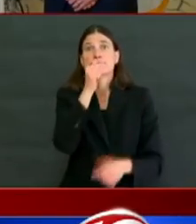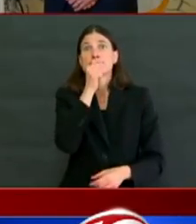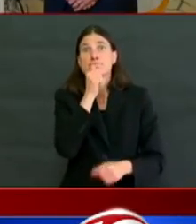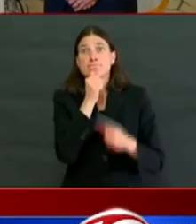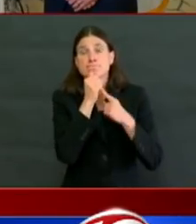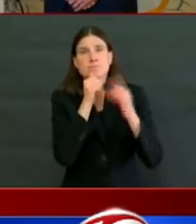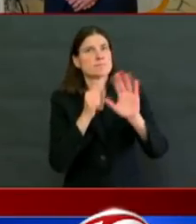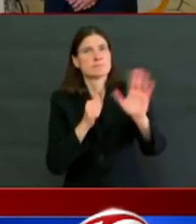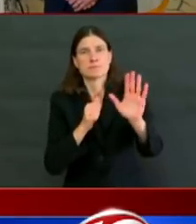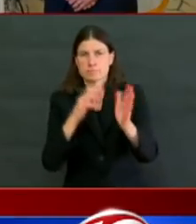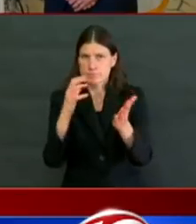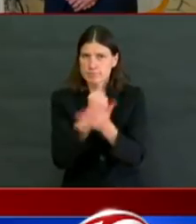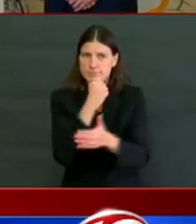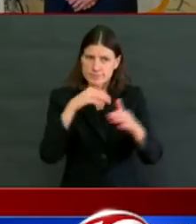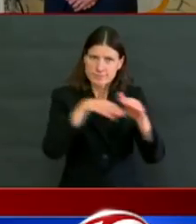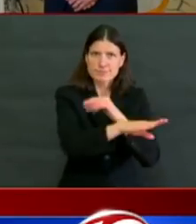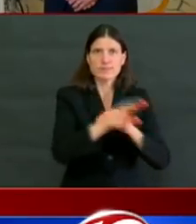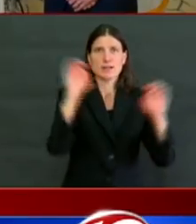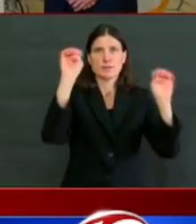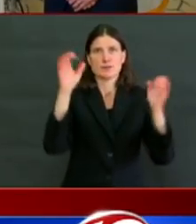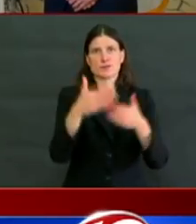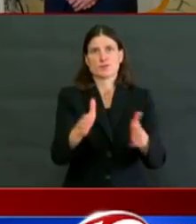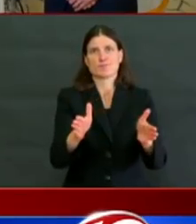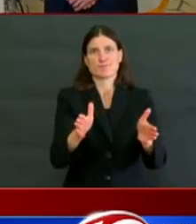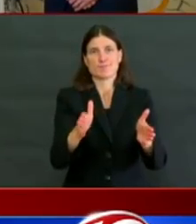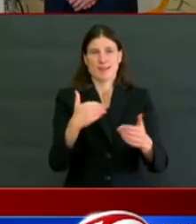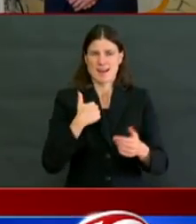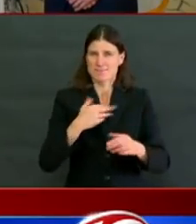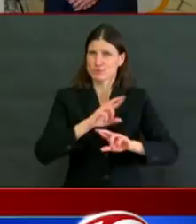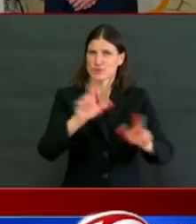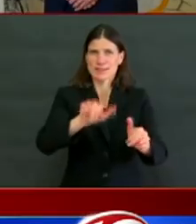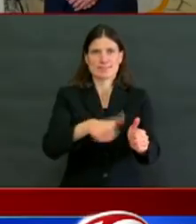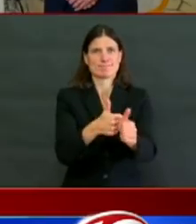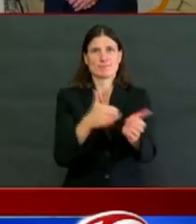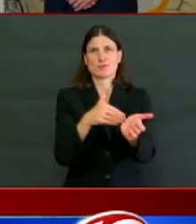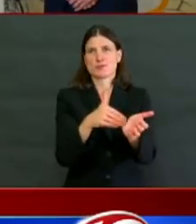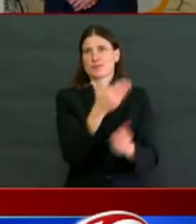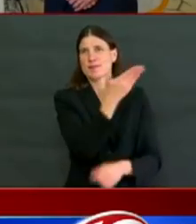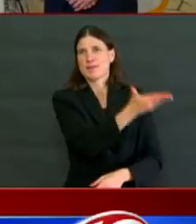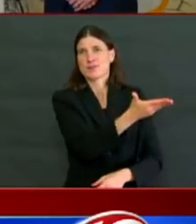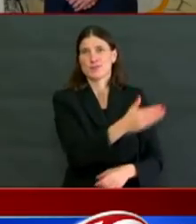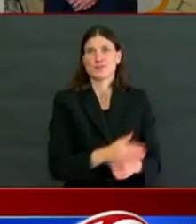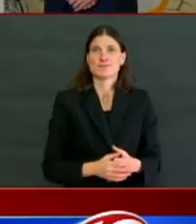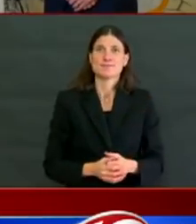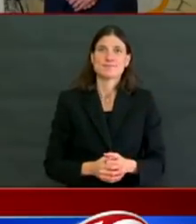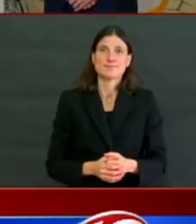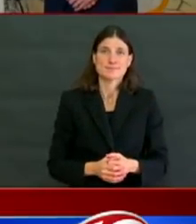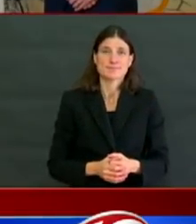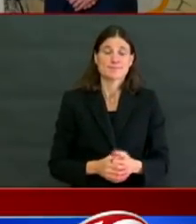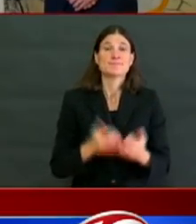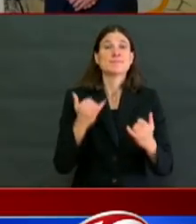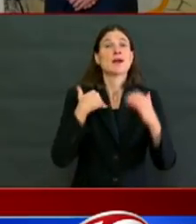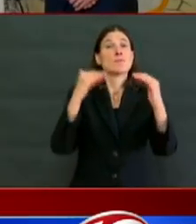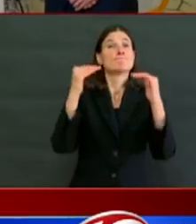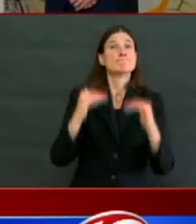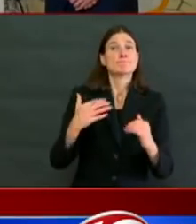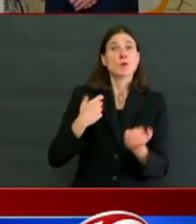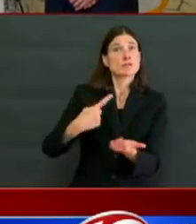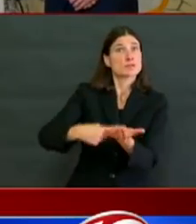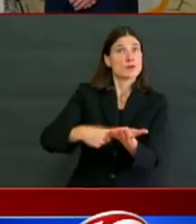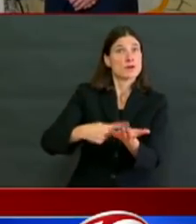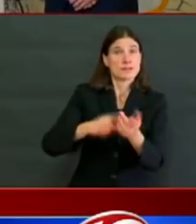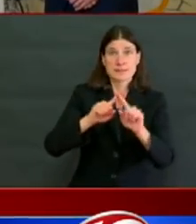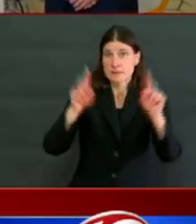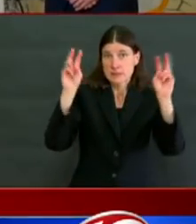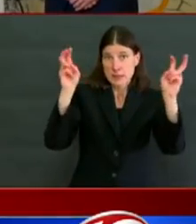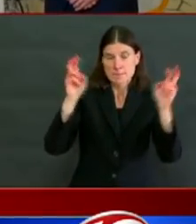make one announcement about debt collectors and whether they can go ahead and seize